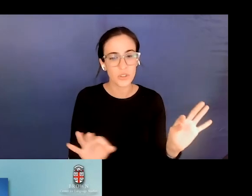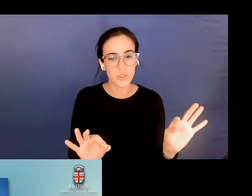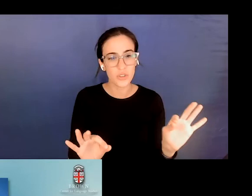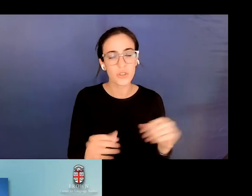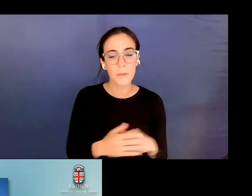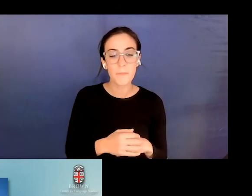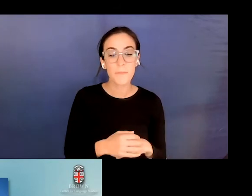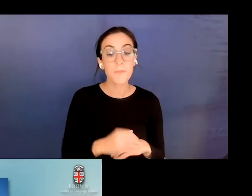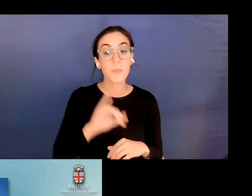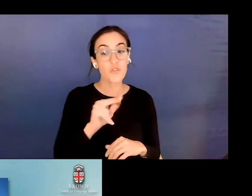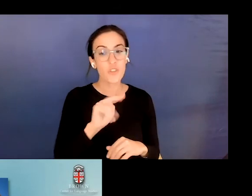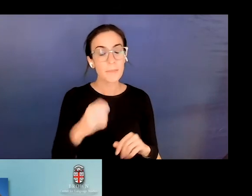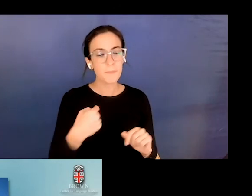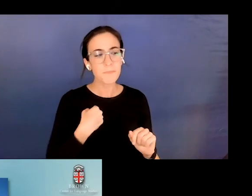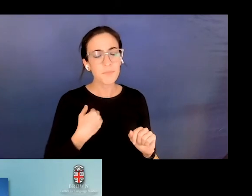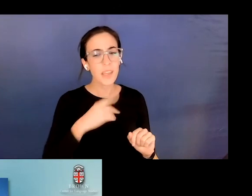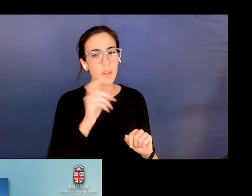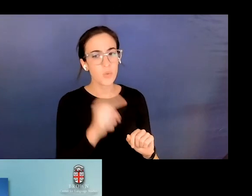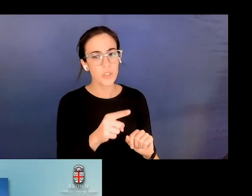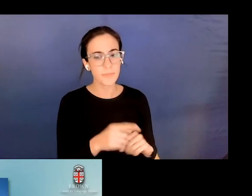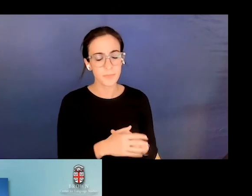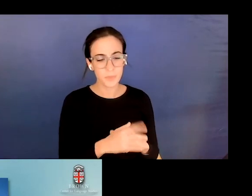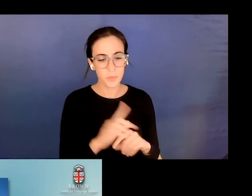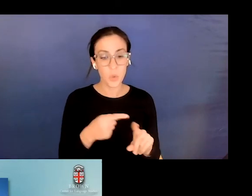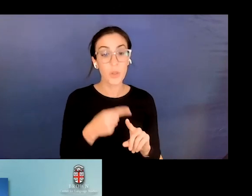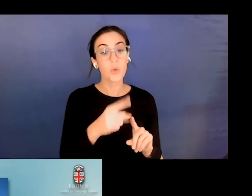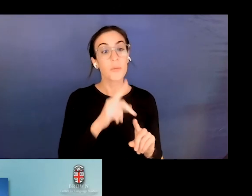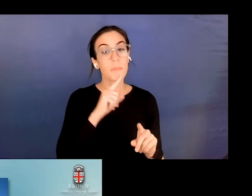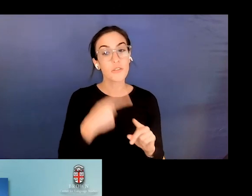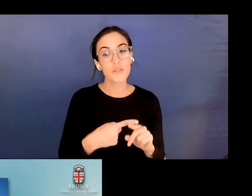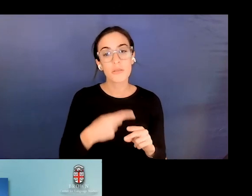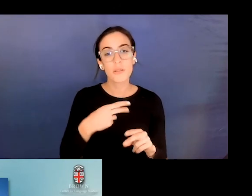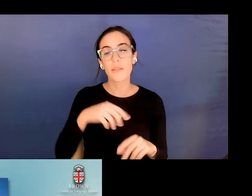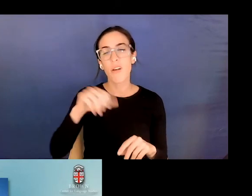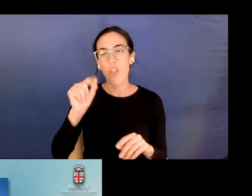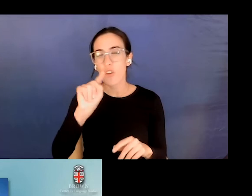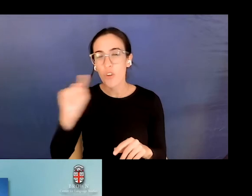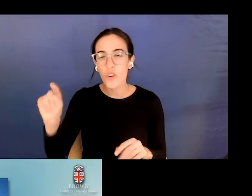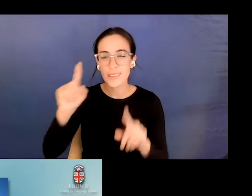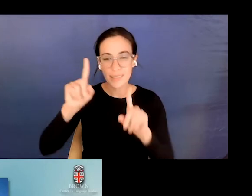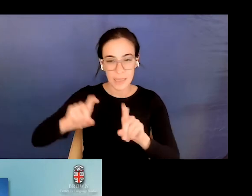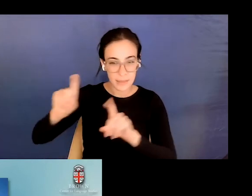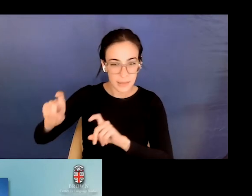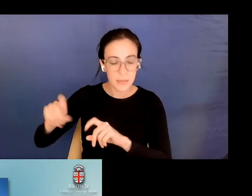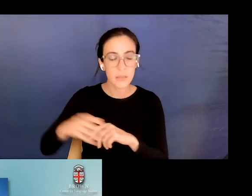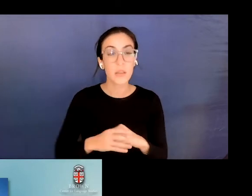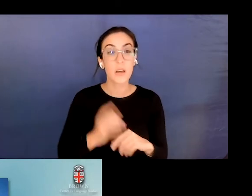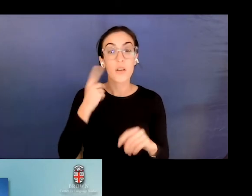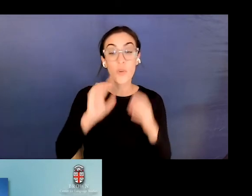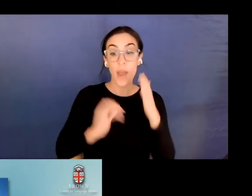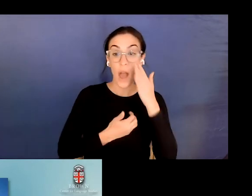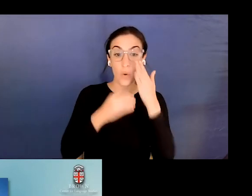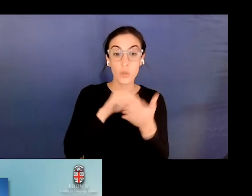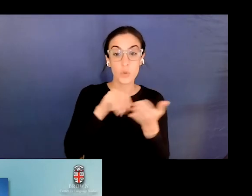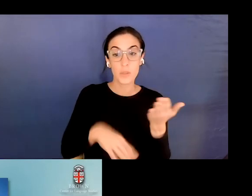I had, I had a question, Elvis, when you mentioned these other tests, um, for our, our students who